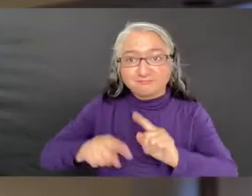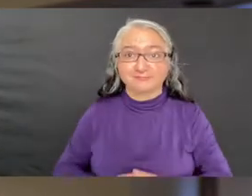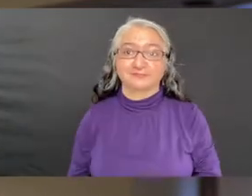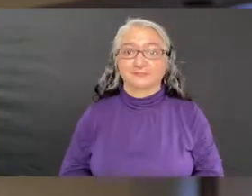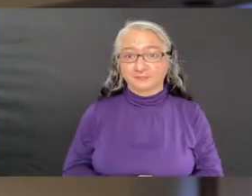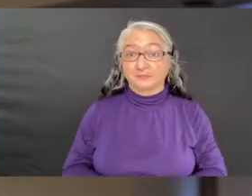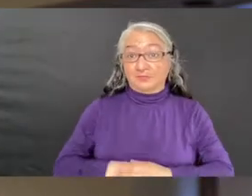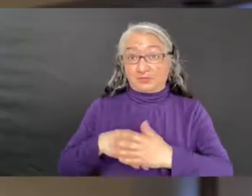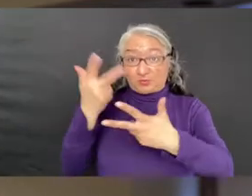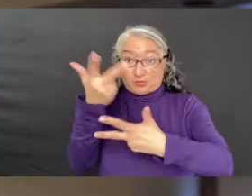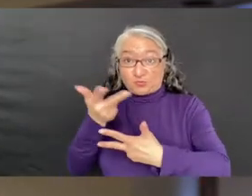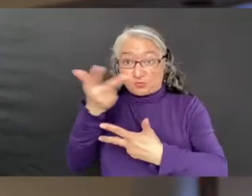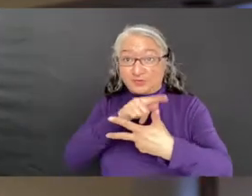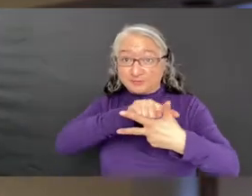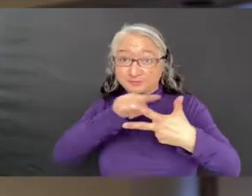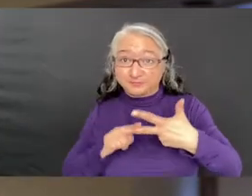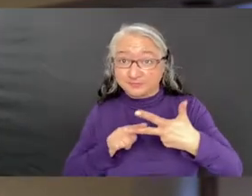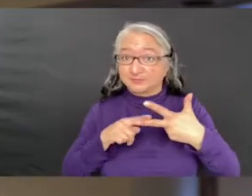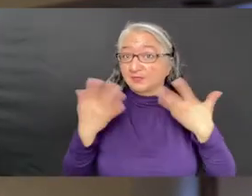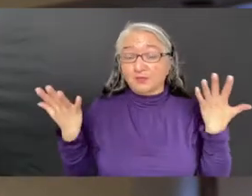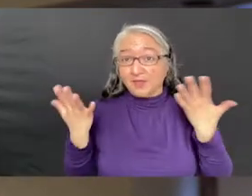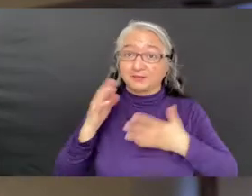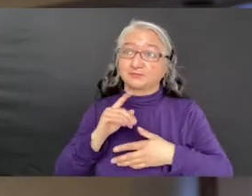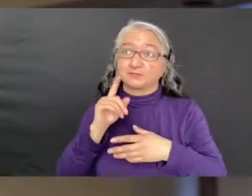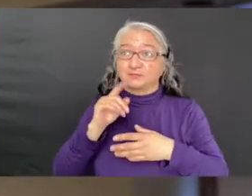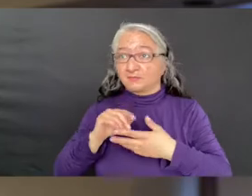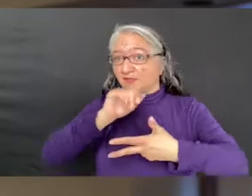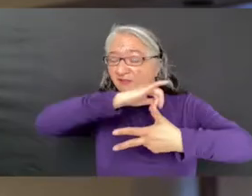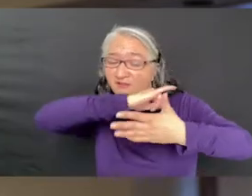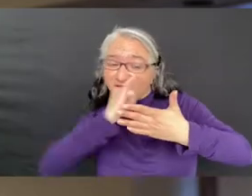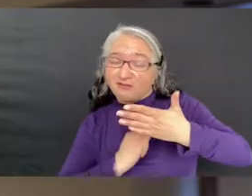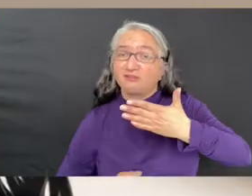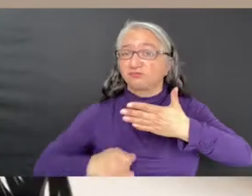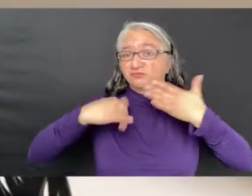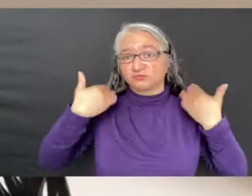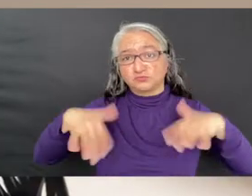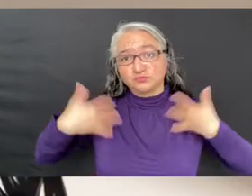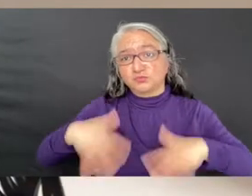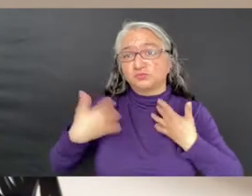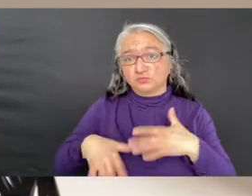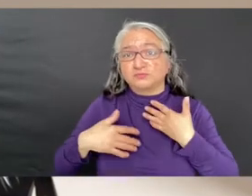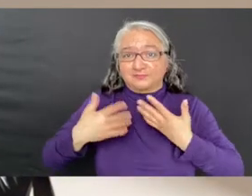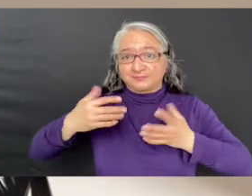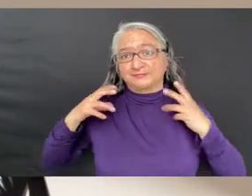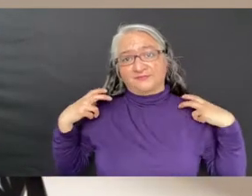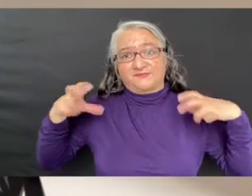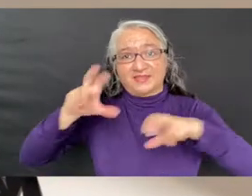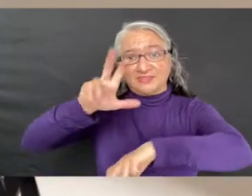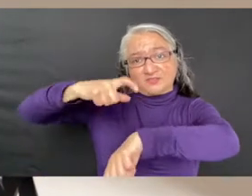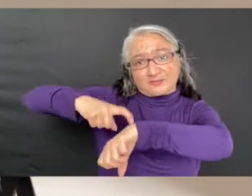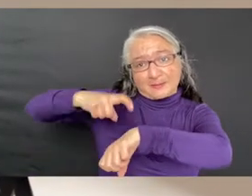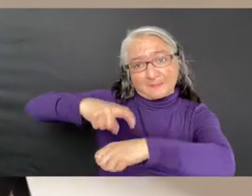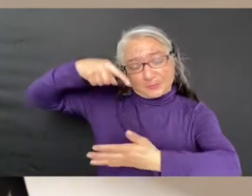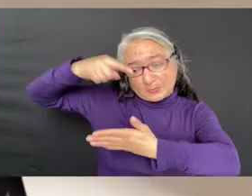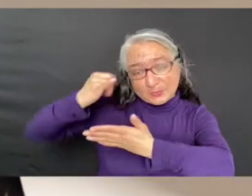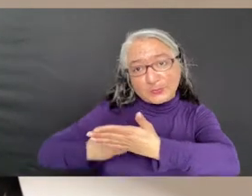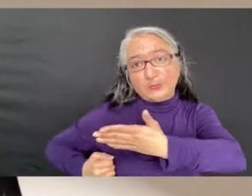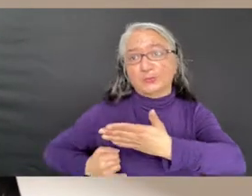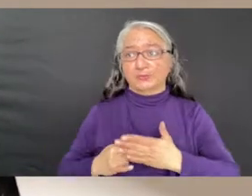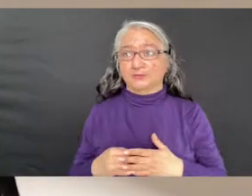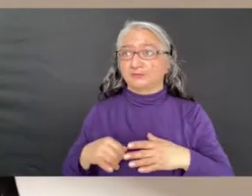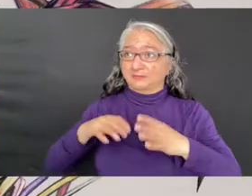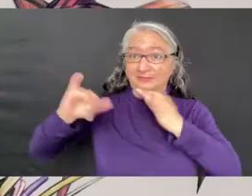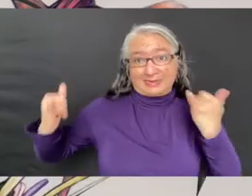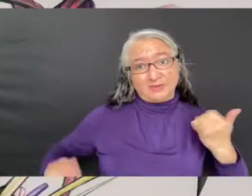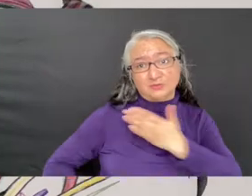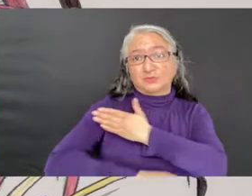work takes a great deal of time to do, and it's incredibly beautiful. And we all need a little bit of beauty in our lives at this